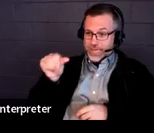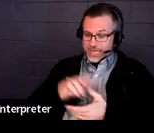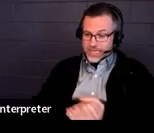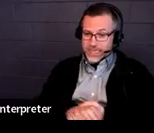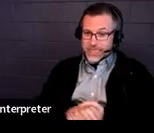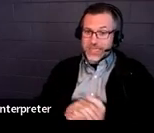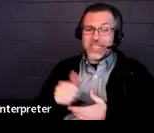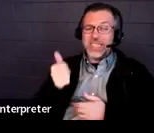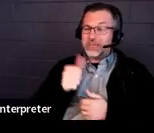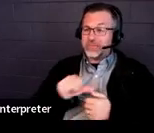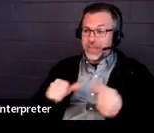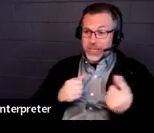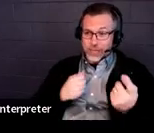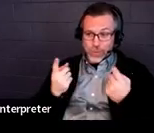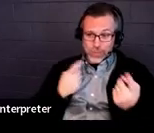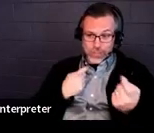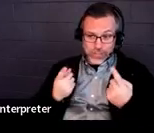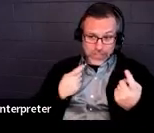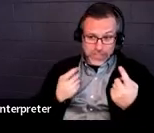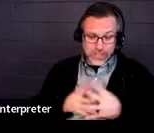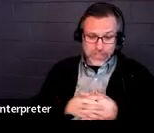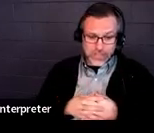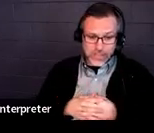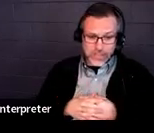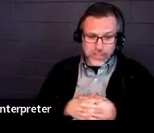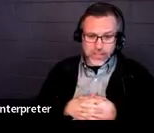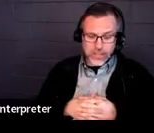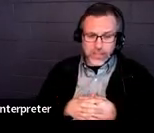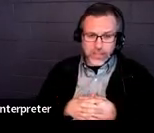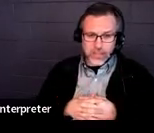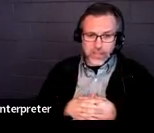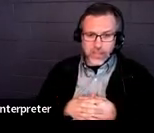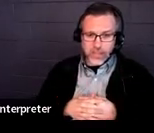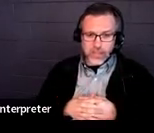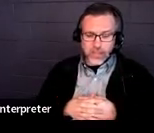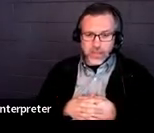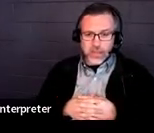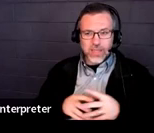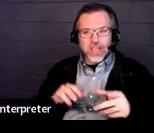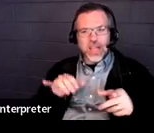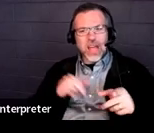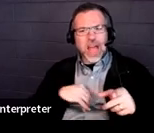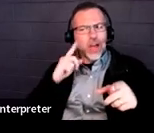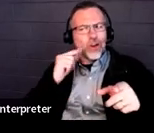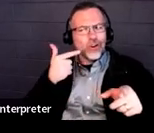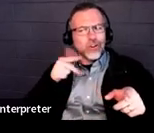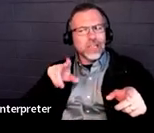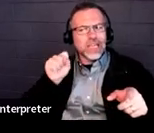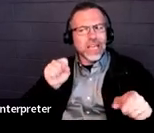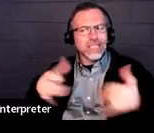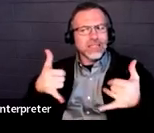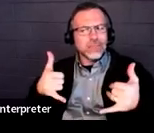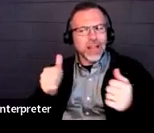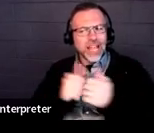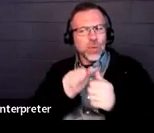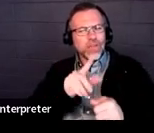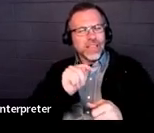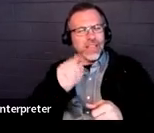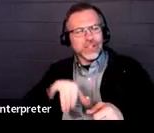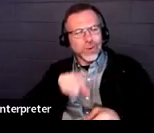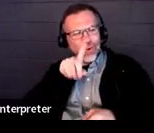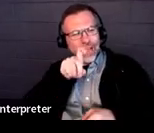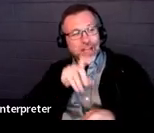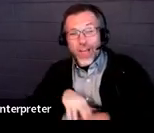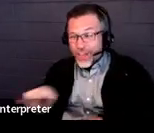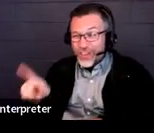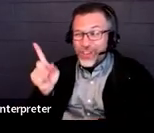Any questions? Was that Gus that we heard playing with his toy just a moment ago? Okay. So, you did hear